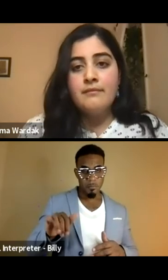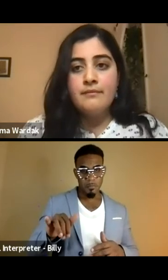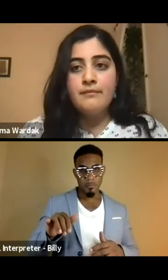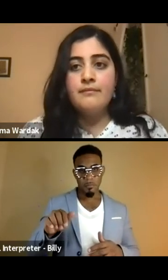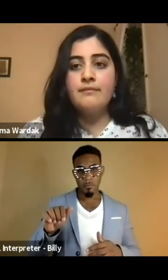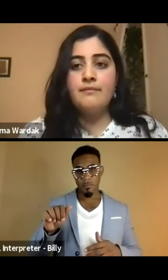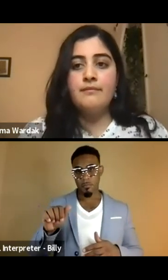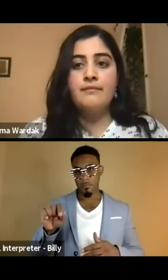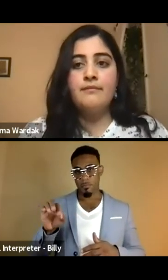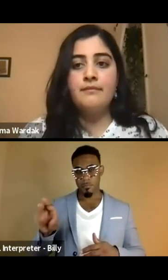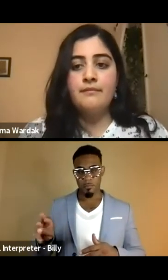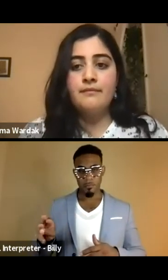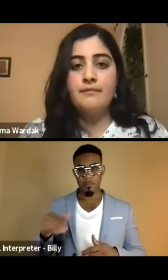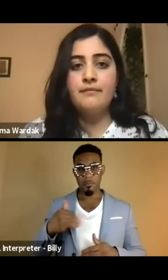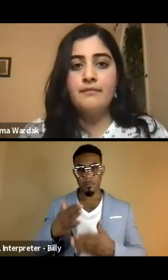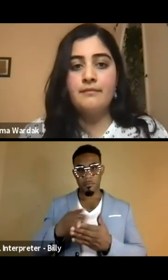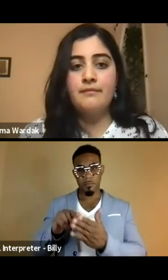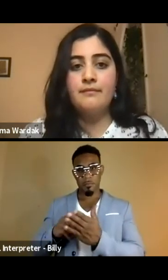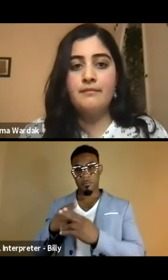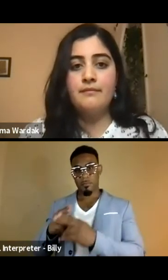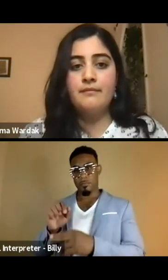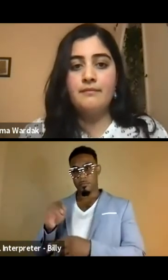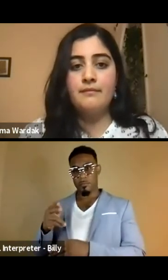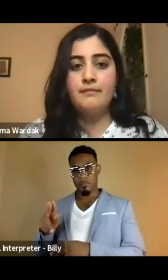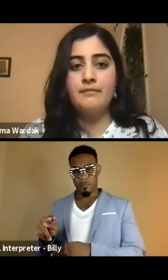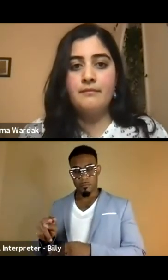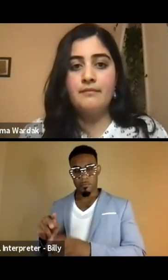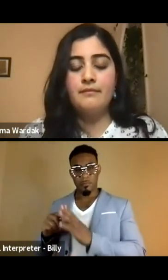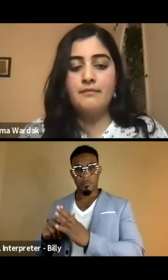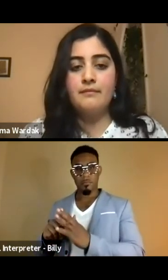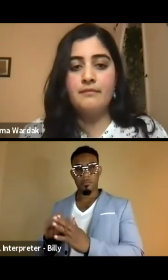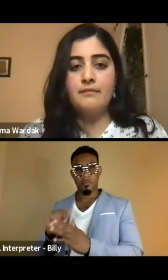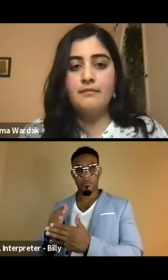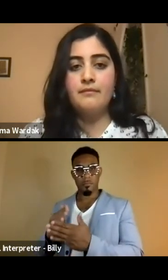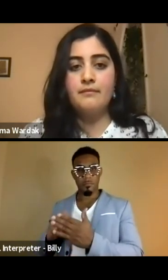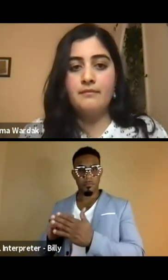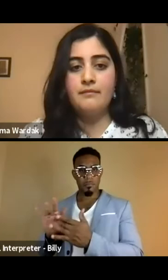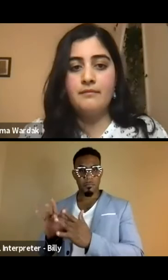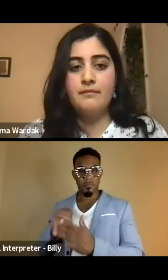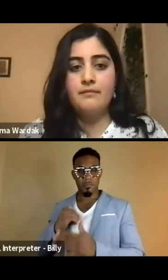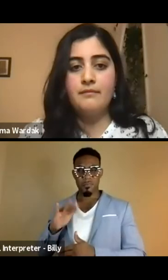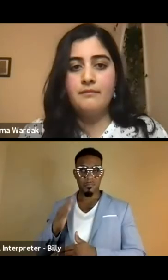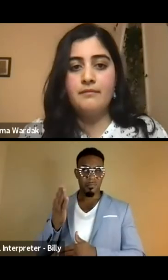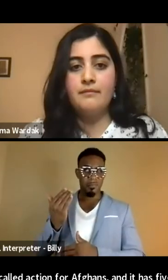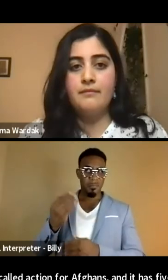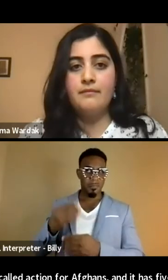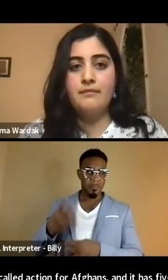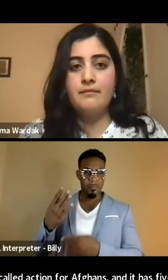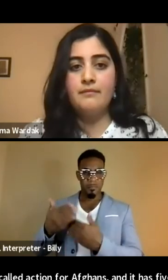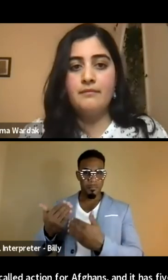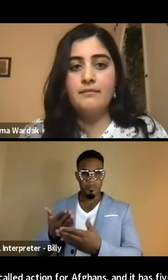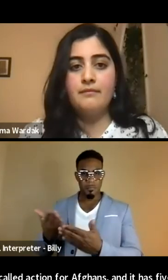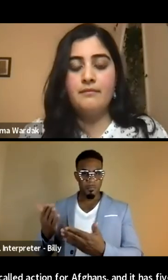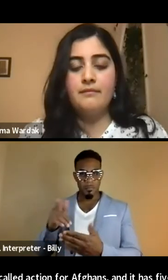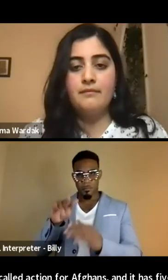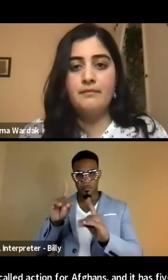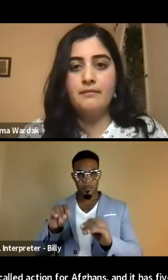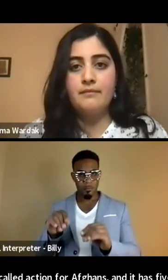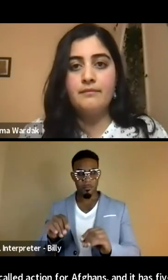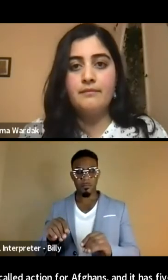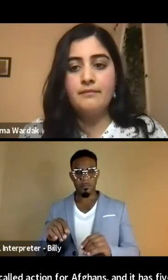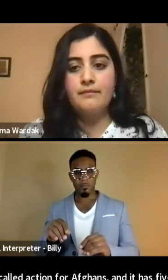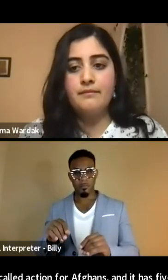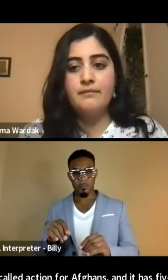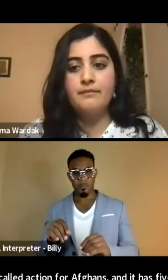and it has, uh, I have around like 15, um, easy things that you can do